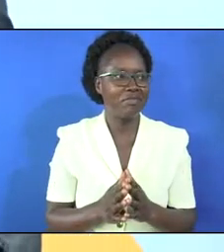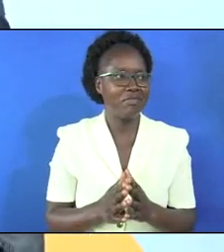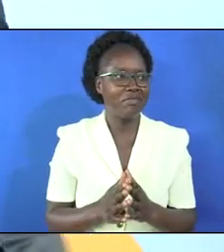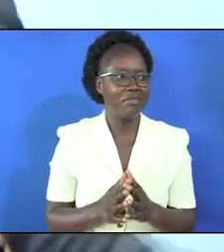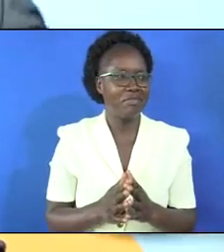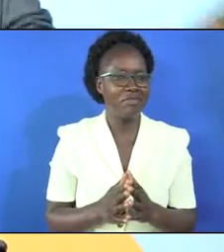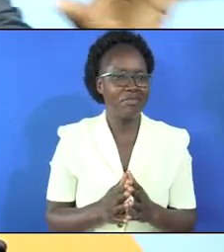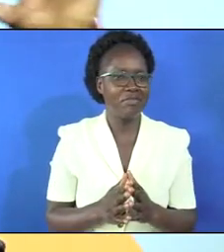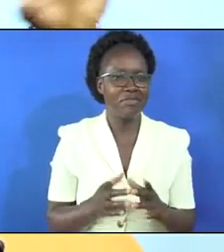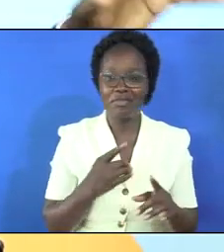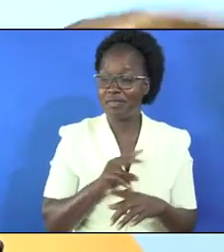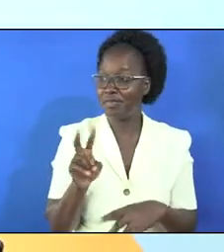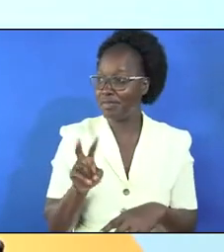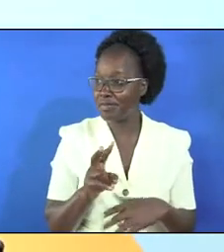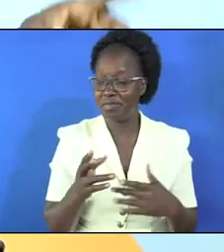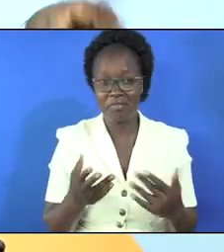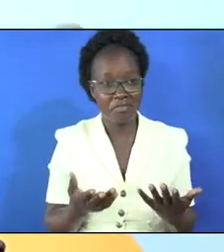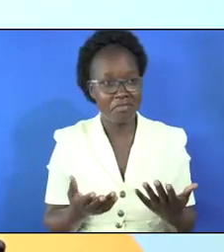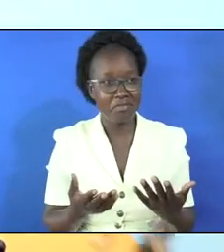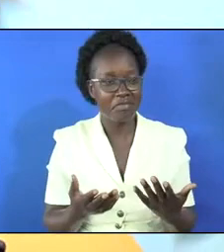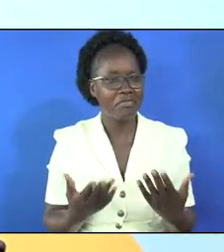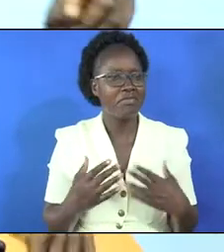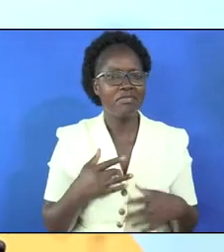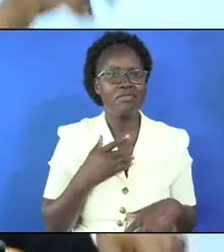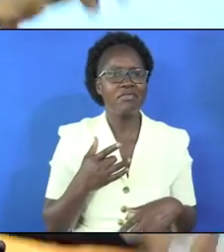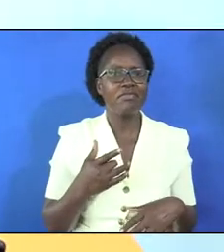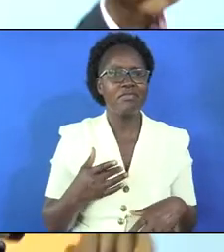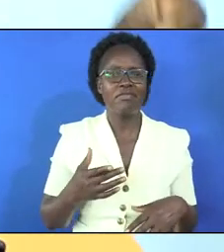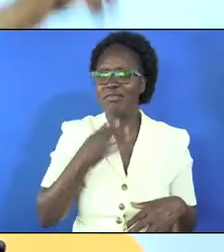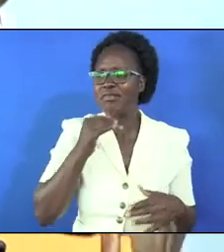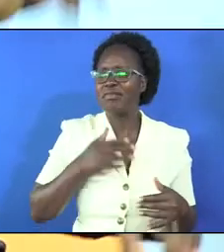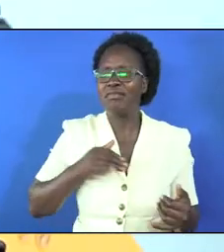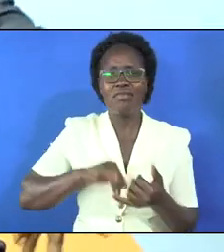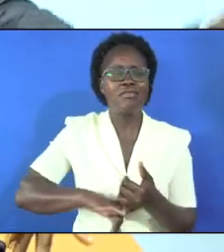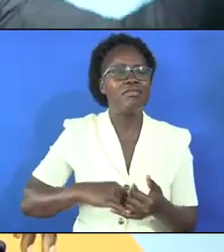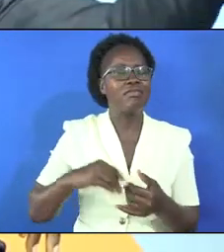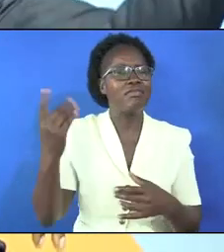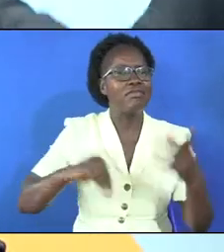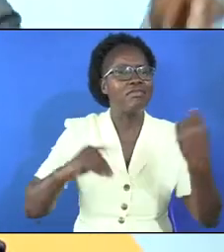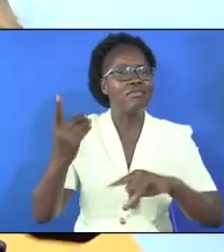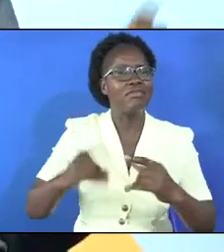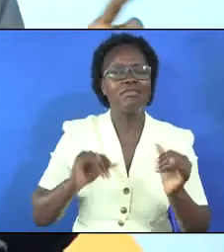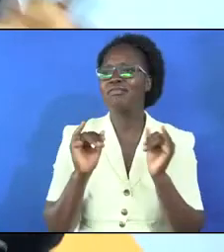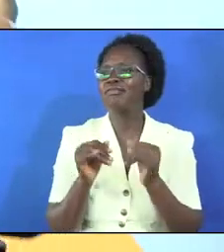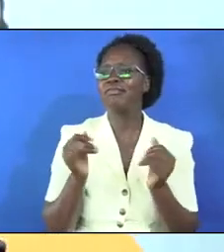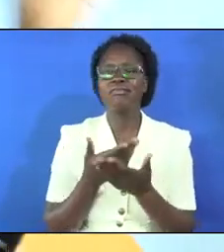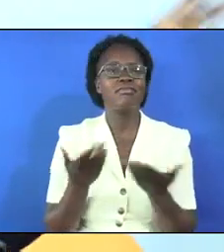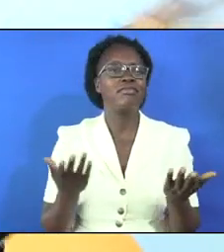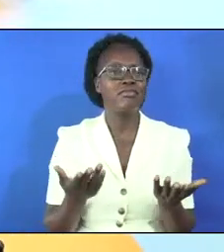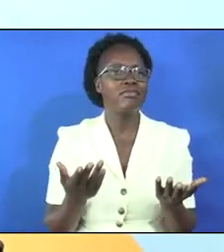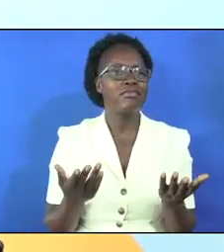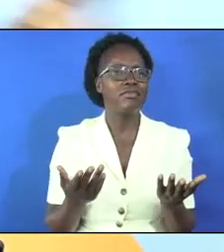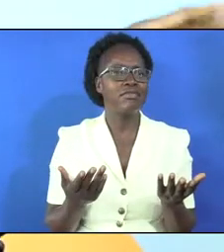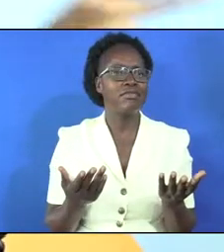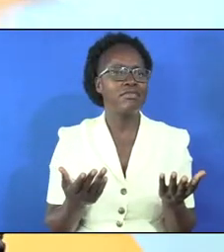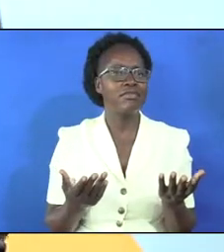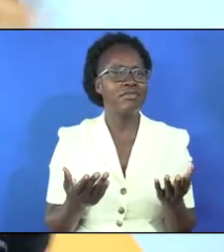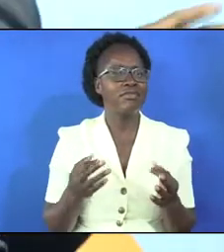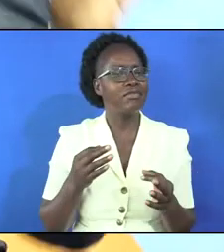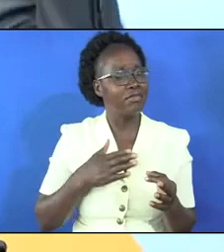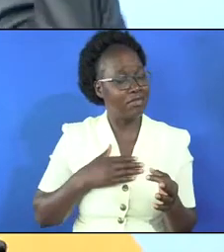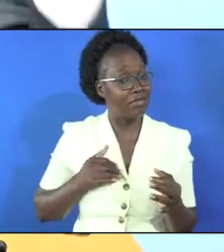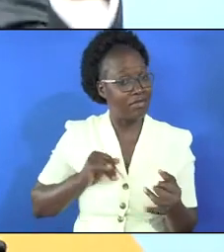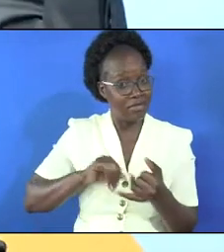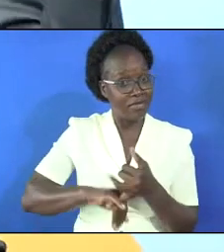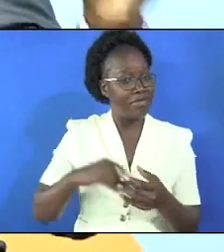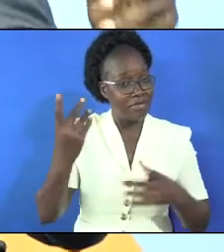even tell that one but i see it around people saying my wife is beating me every day and it is on media everywhere that one if my wife beats